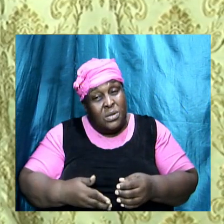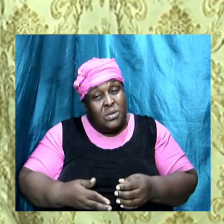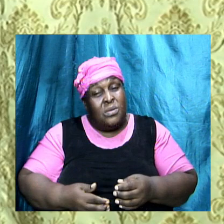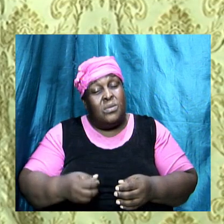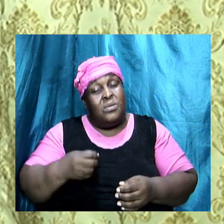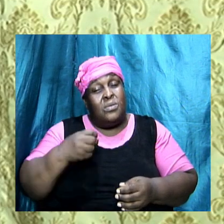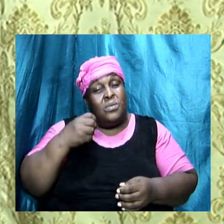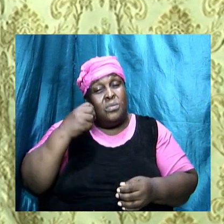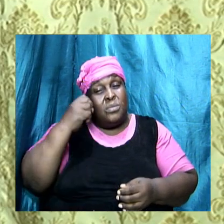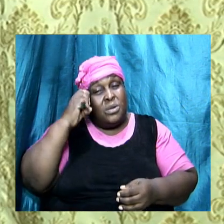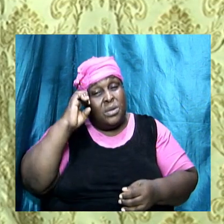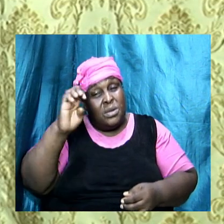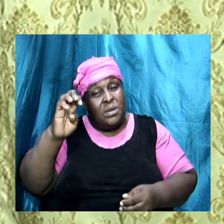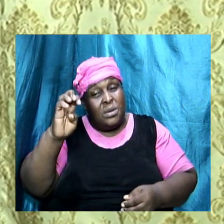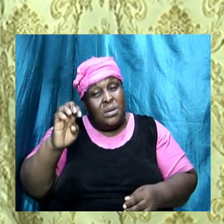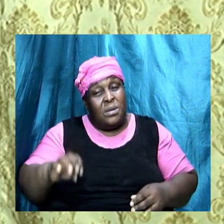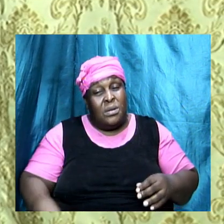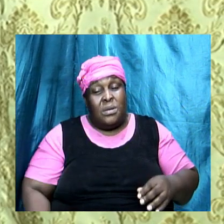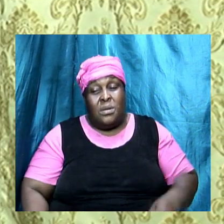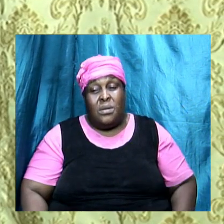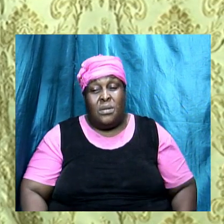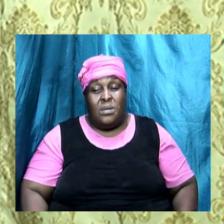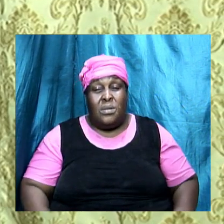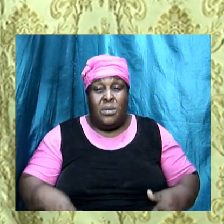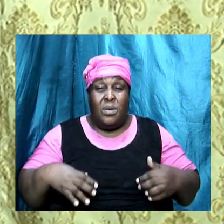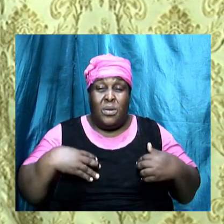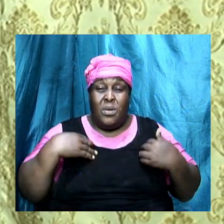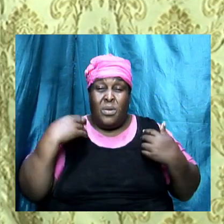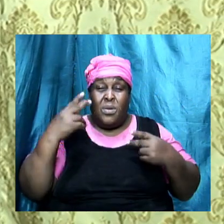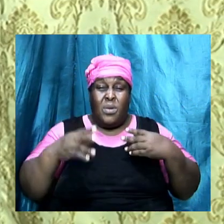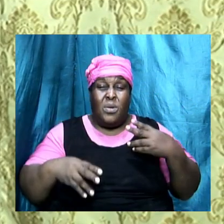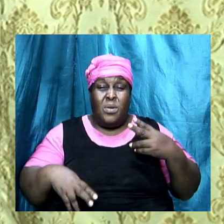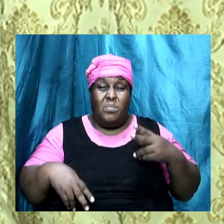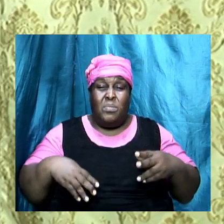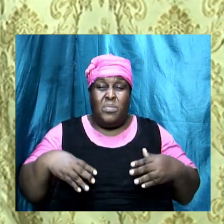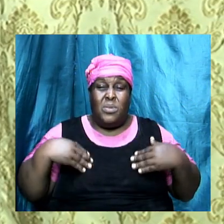so young people they don't even know who they are they are mixed up